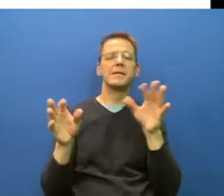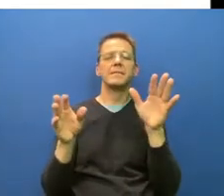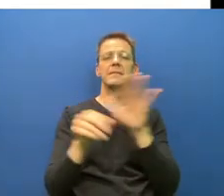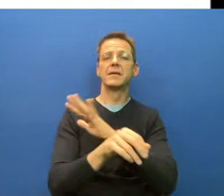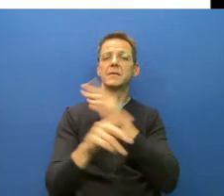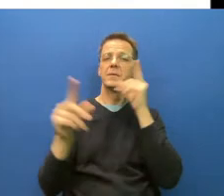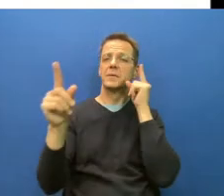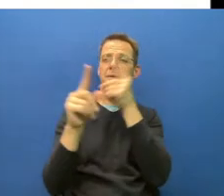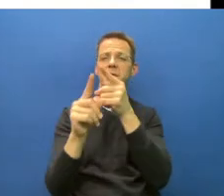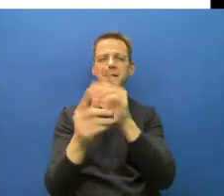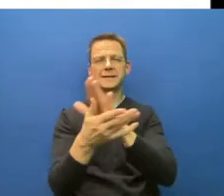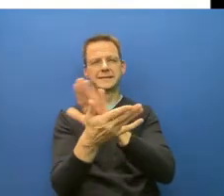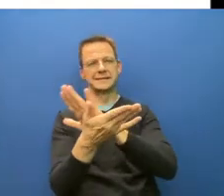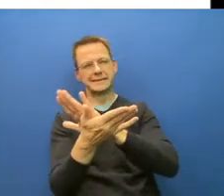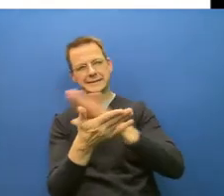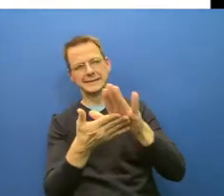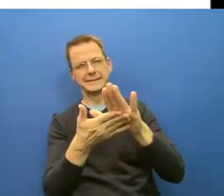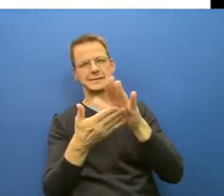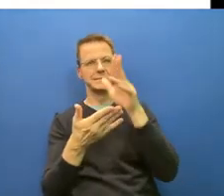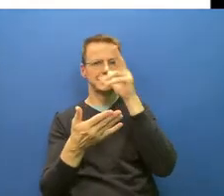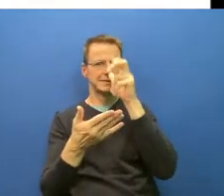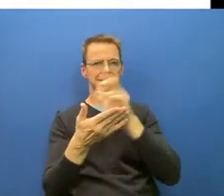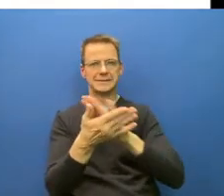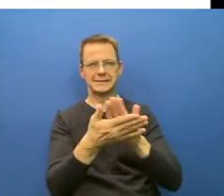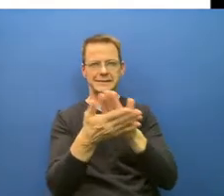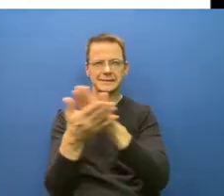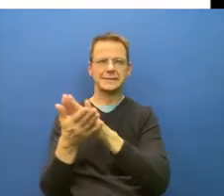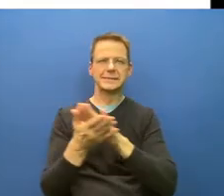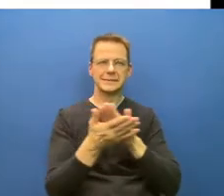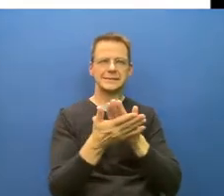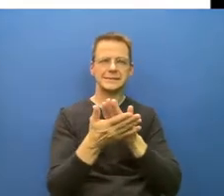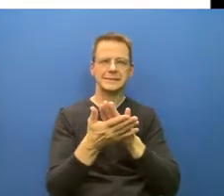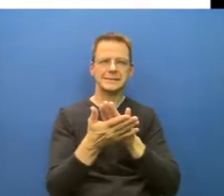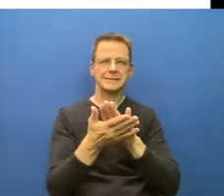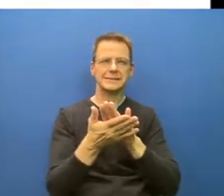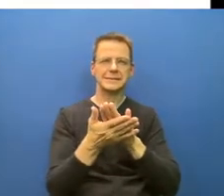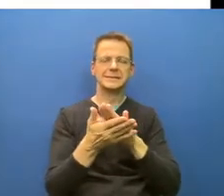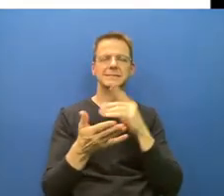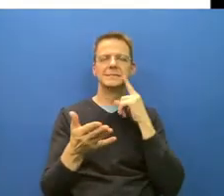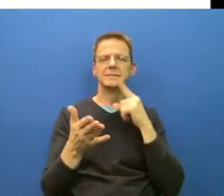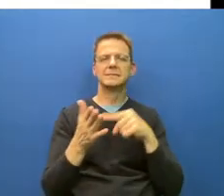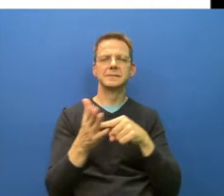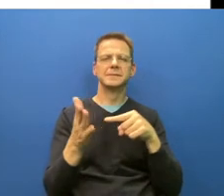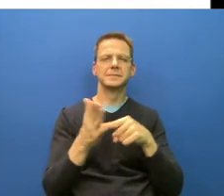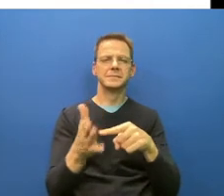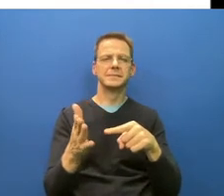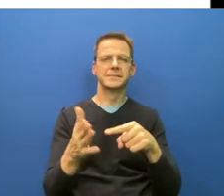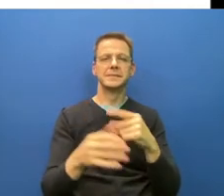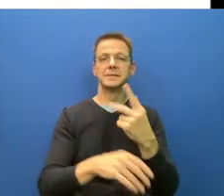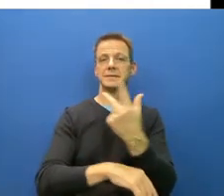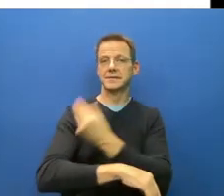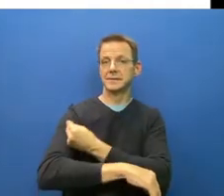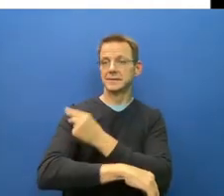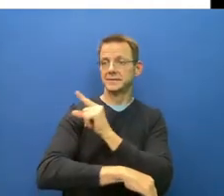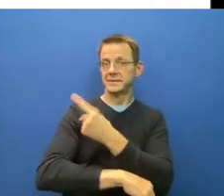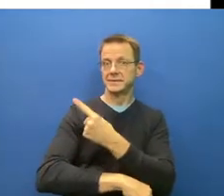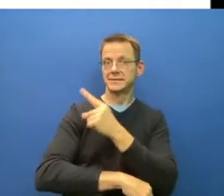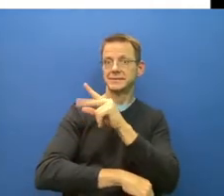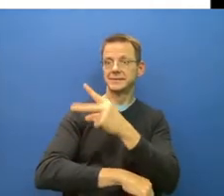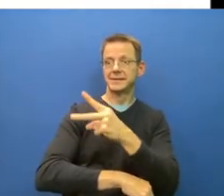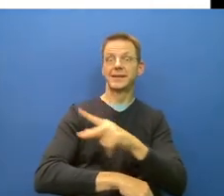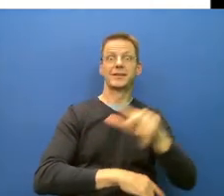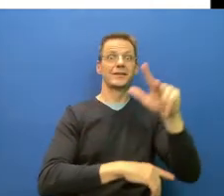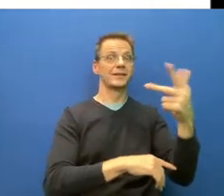of immunity that we see after the third dose and maintain themselves over the next six months, maybe we're seeing the end of this pandemic right there. But